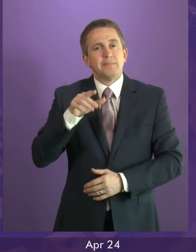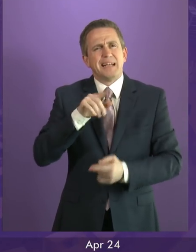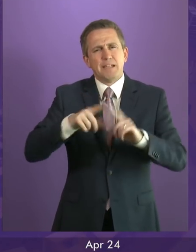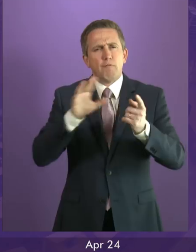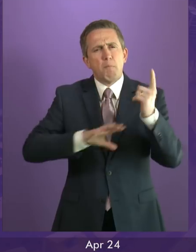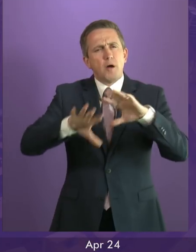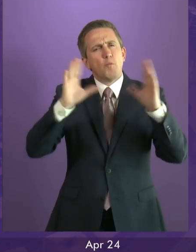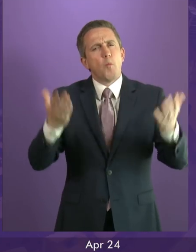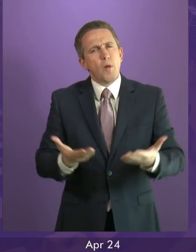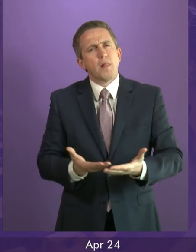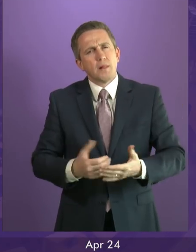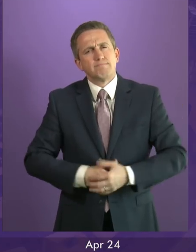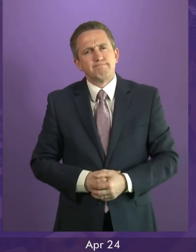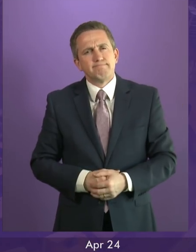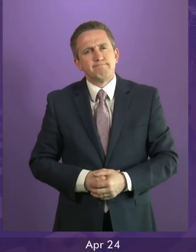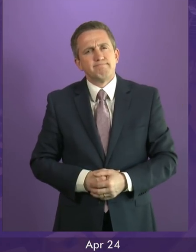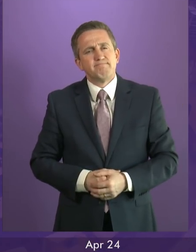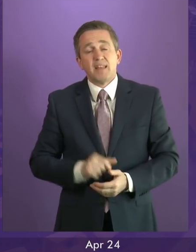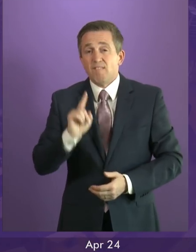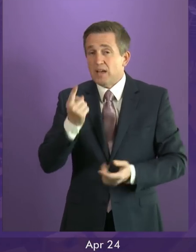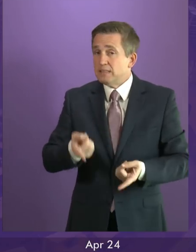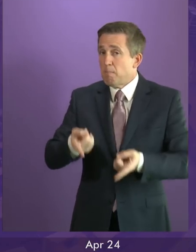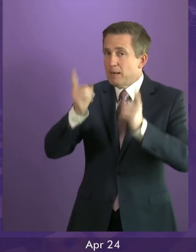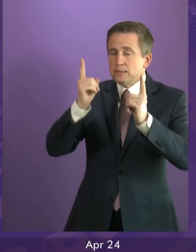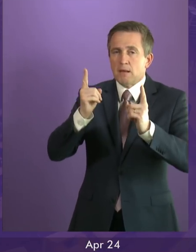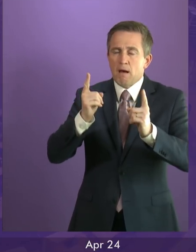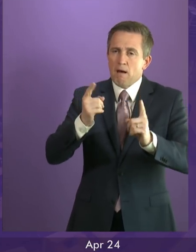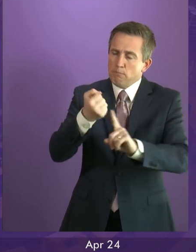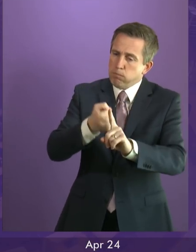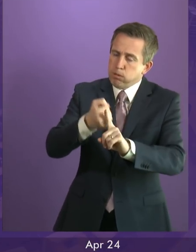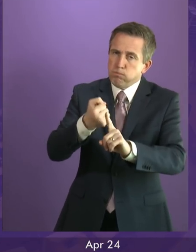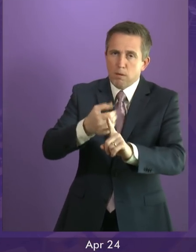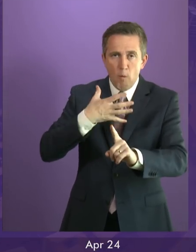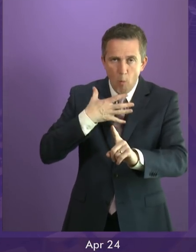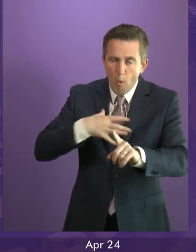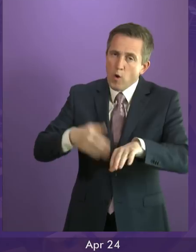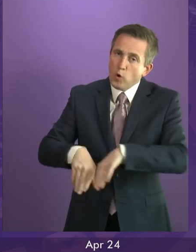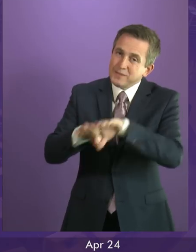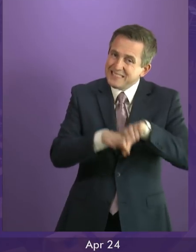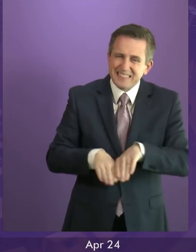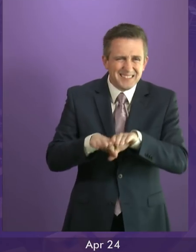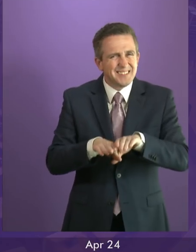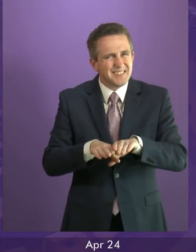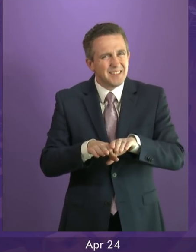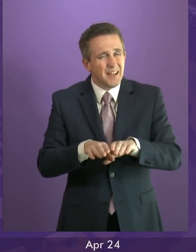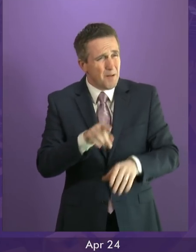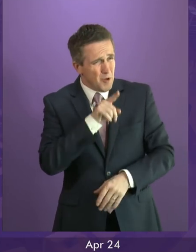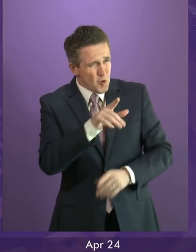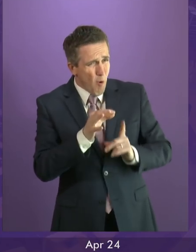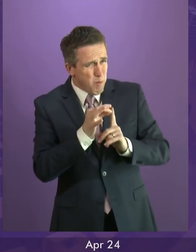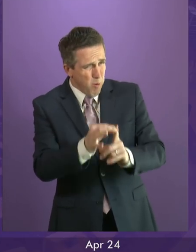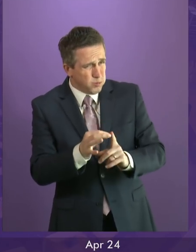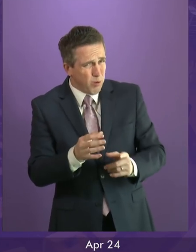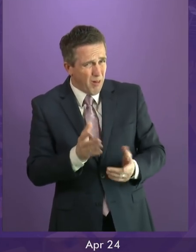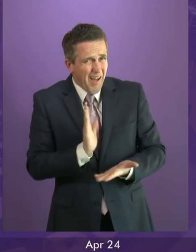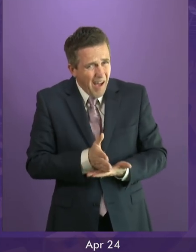the world. The First Minister pleads for consensus. But how can we take her proposals on consensus for more power